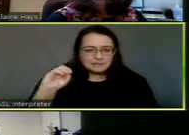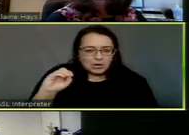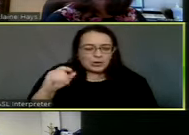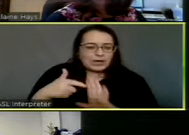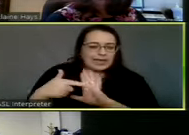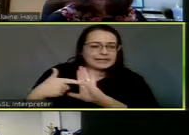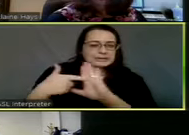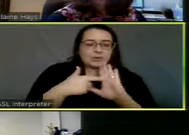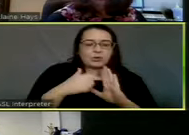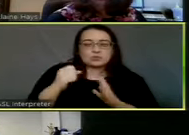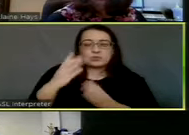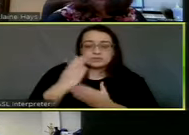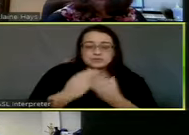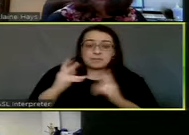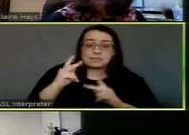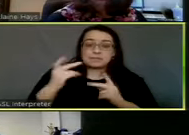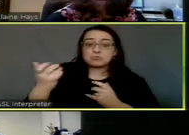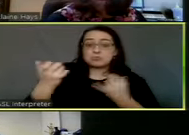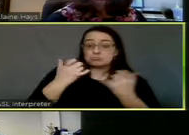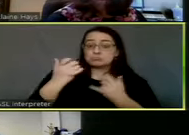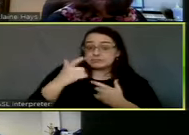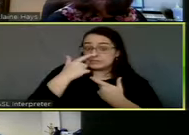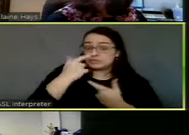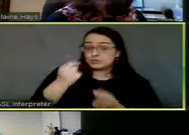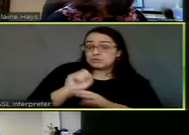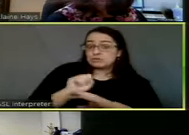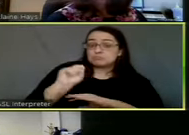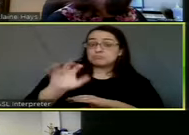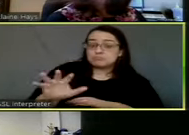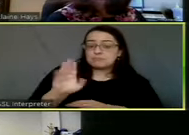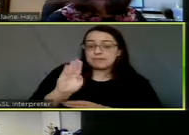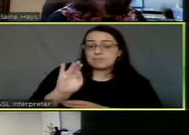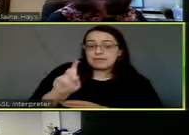I've already received a couple of calls with people interested in submitting for it.